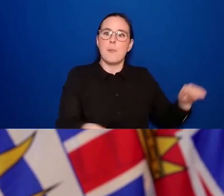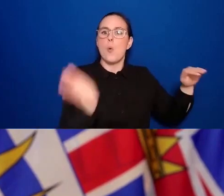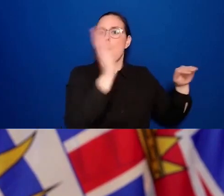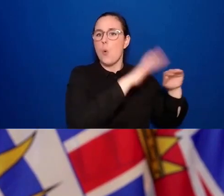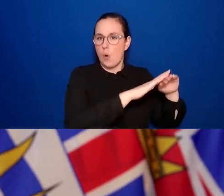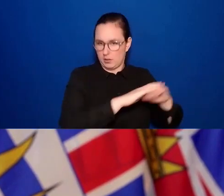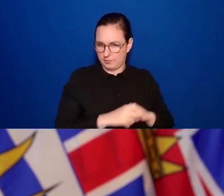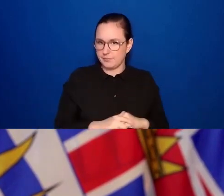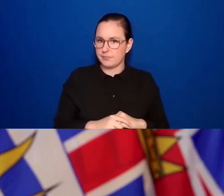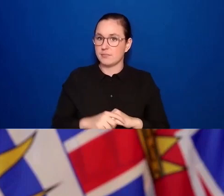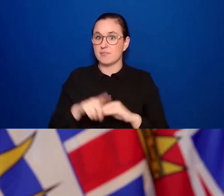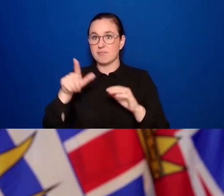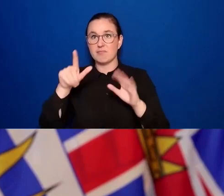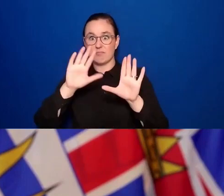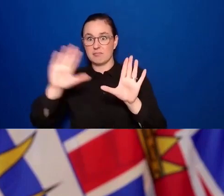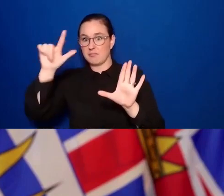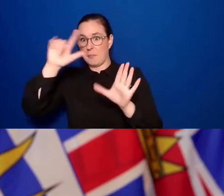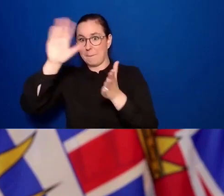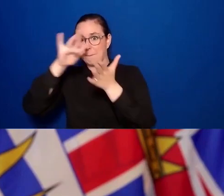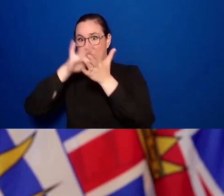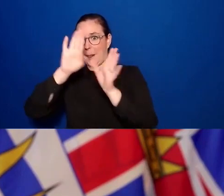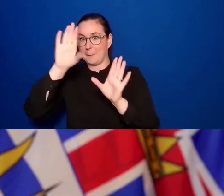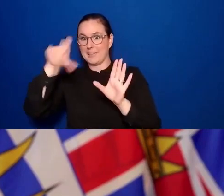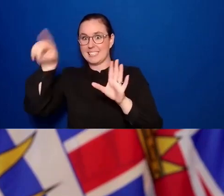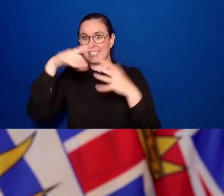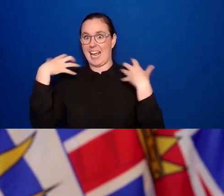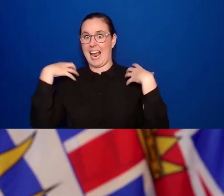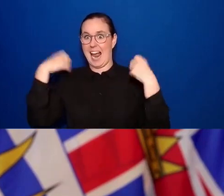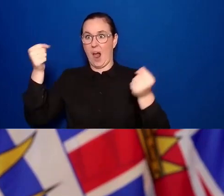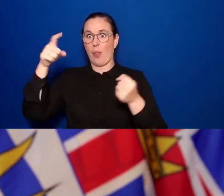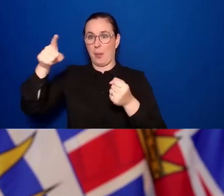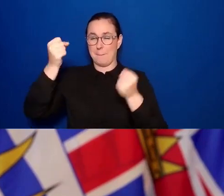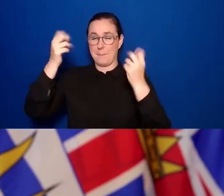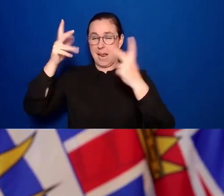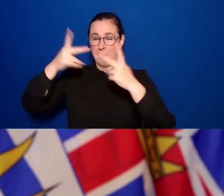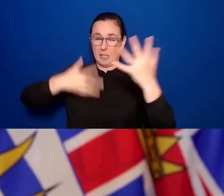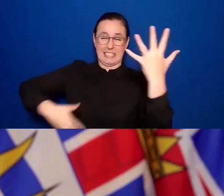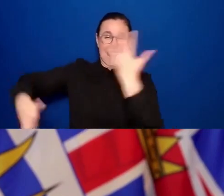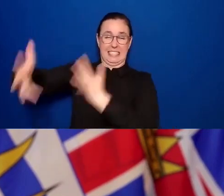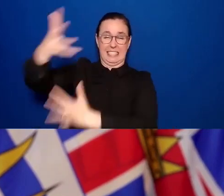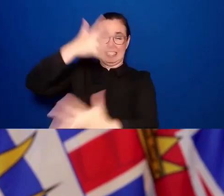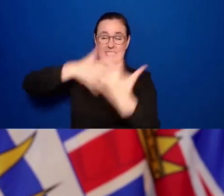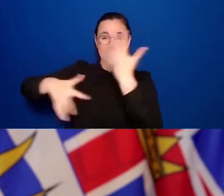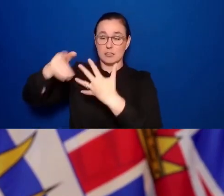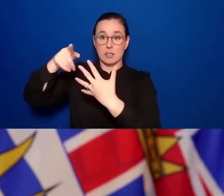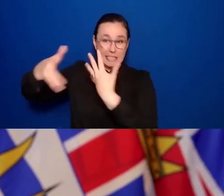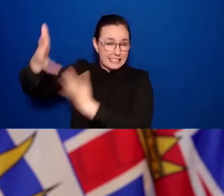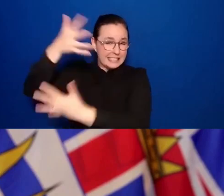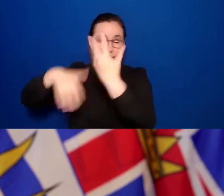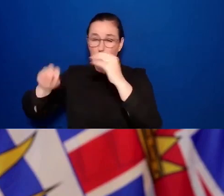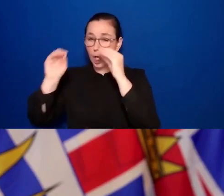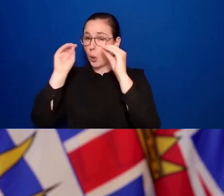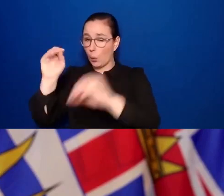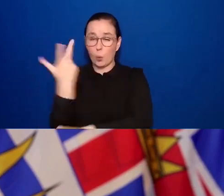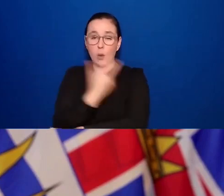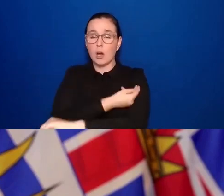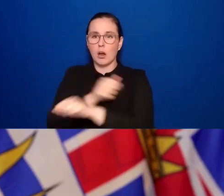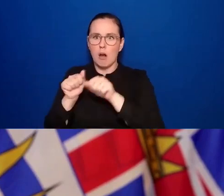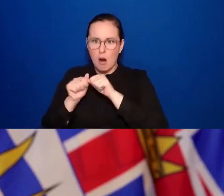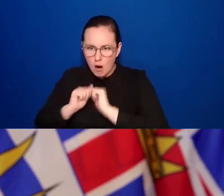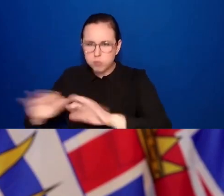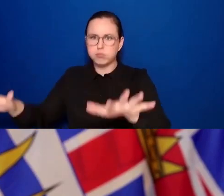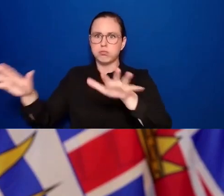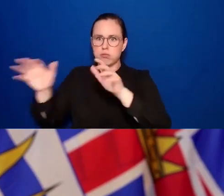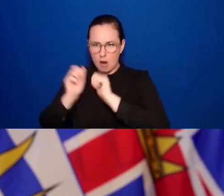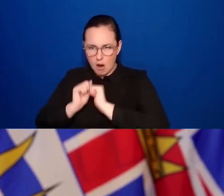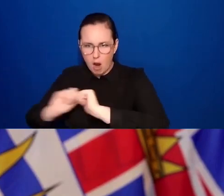unprotected contact with people, and there was enough people who had not yet been immunized that it spread really rapidly. And that meant that we put